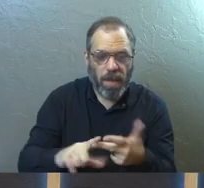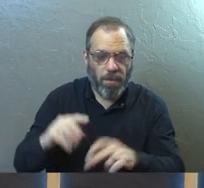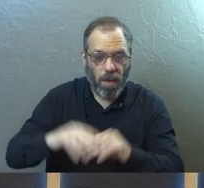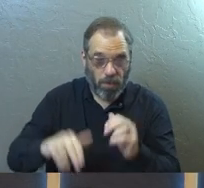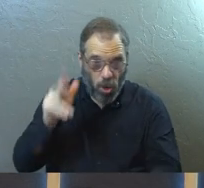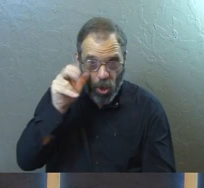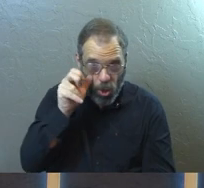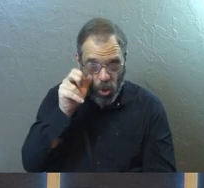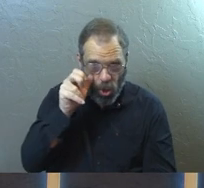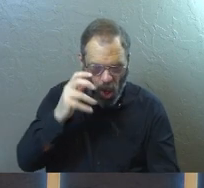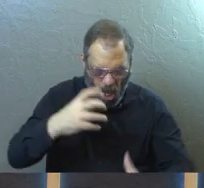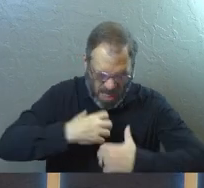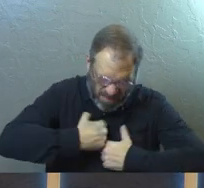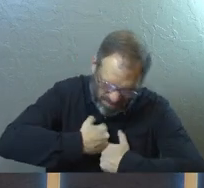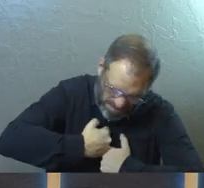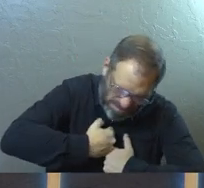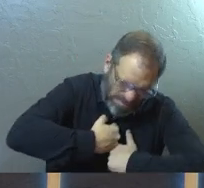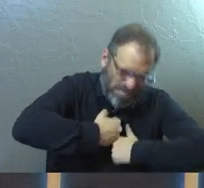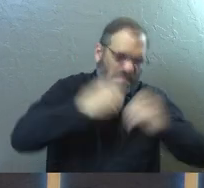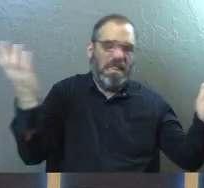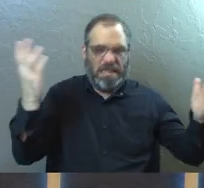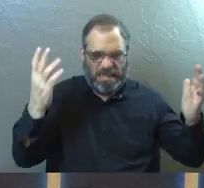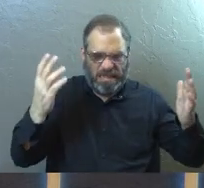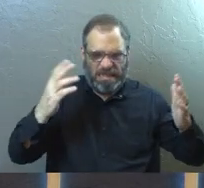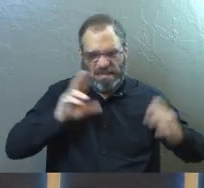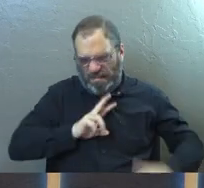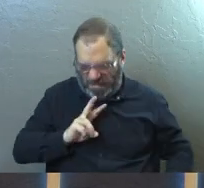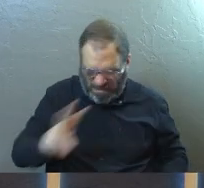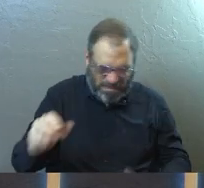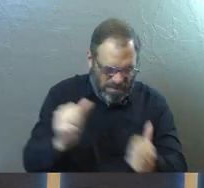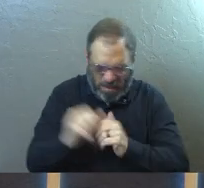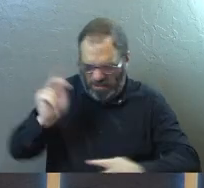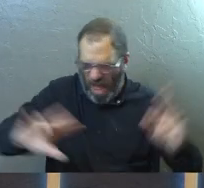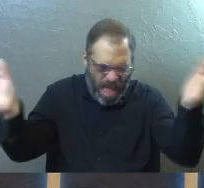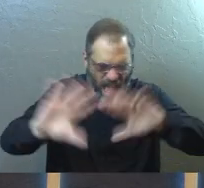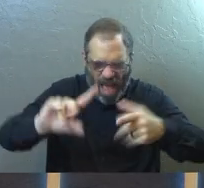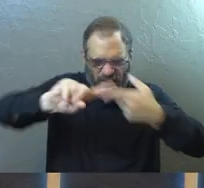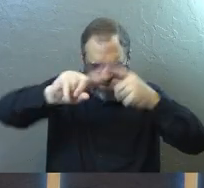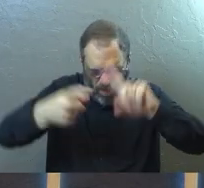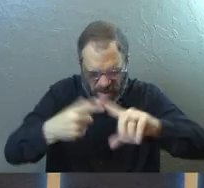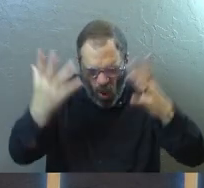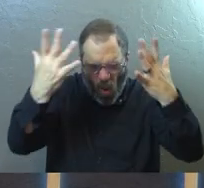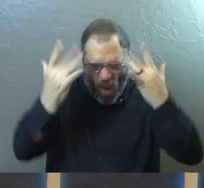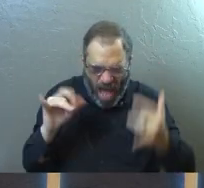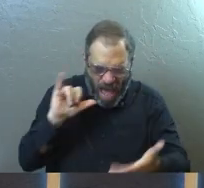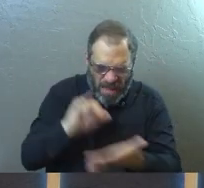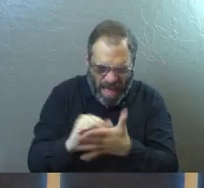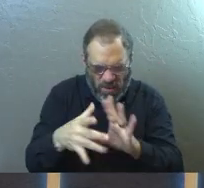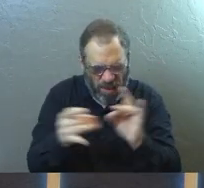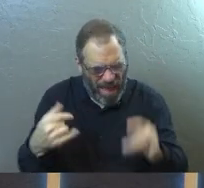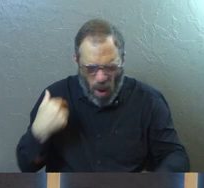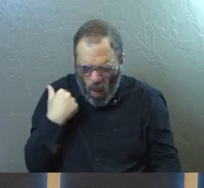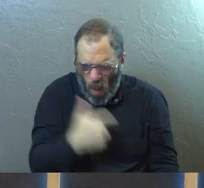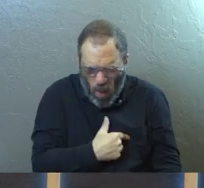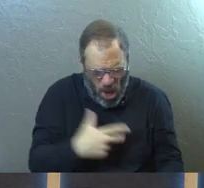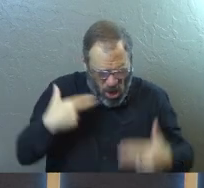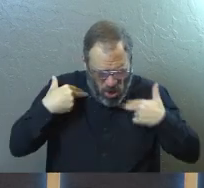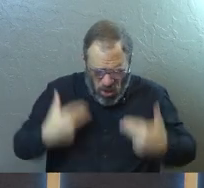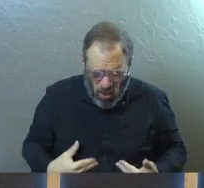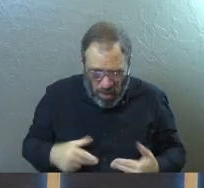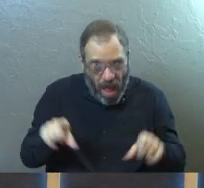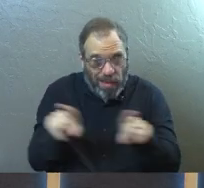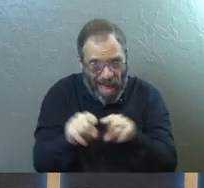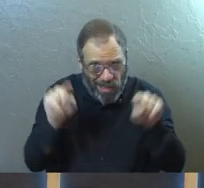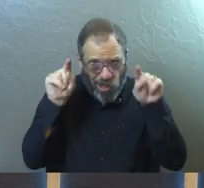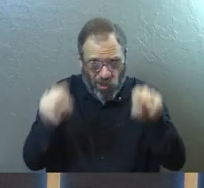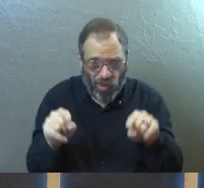was happening, they tore their clothing in dismay and they ran out among the people shouting, friends, why are you doing this? We are merely human beings,